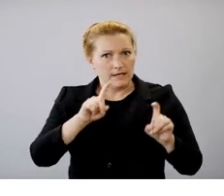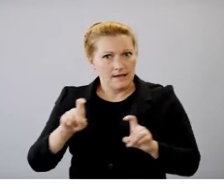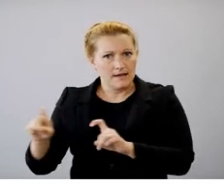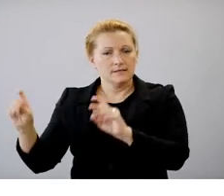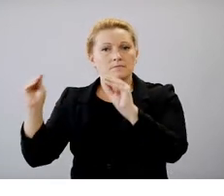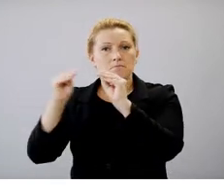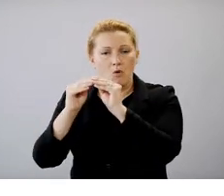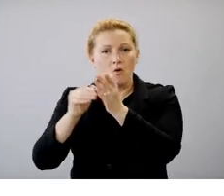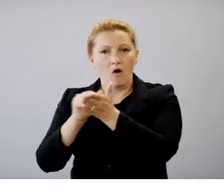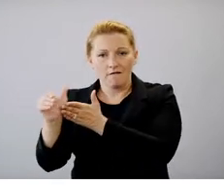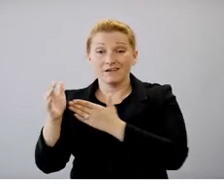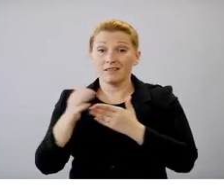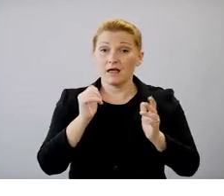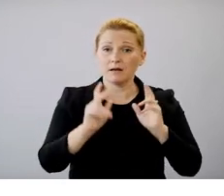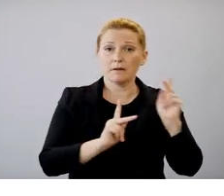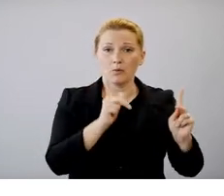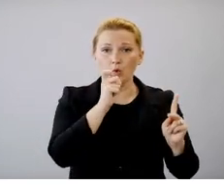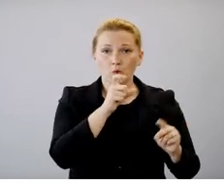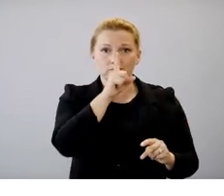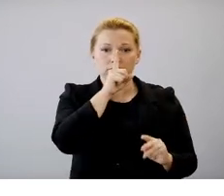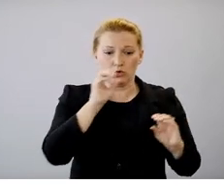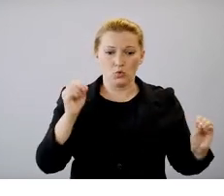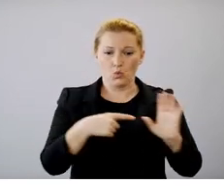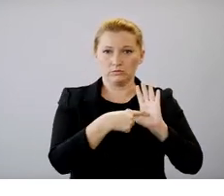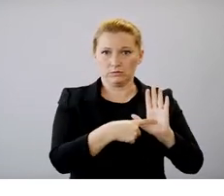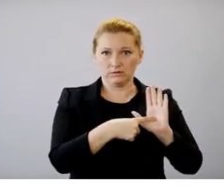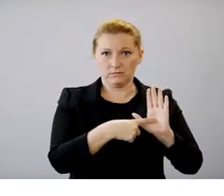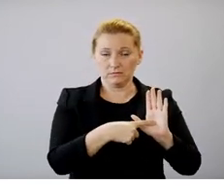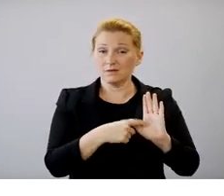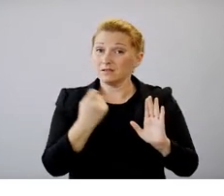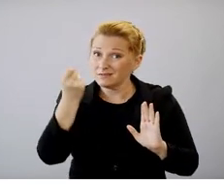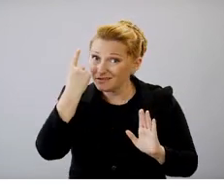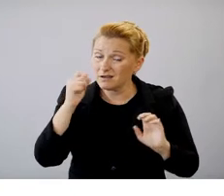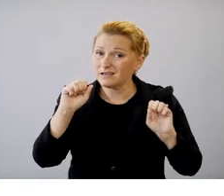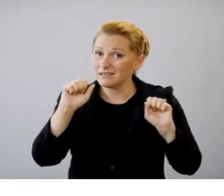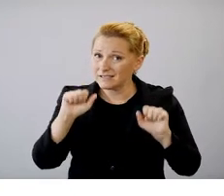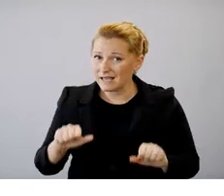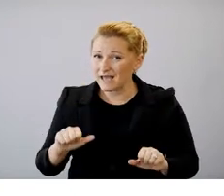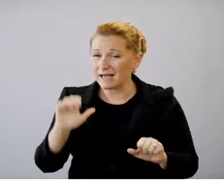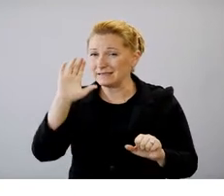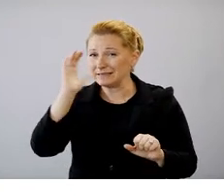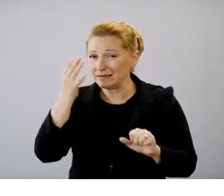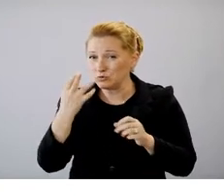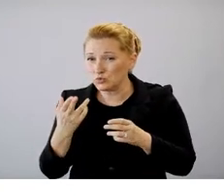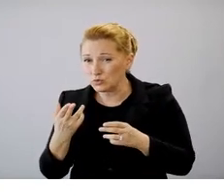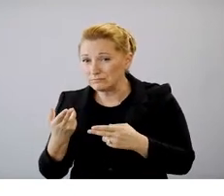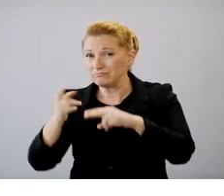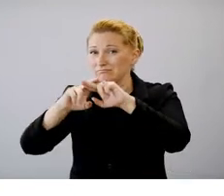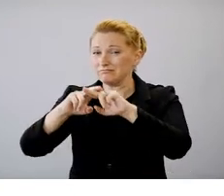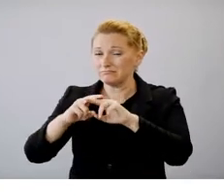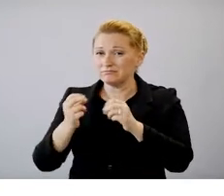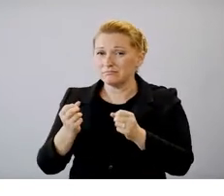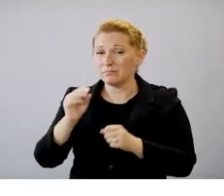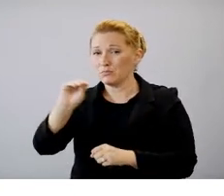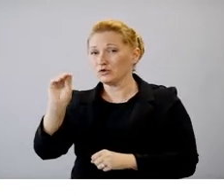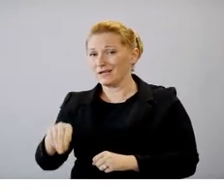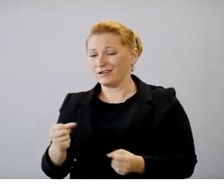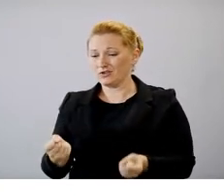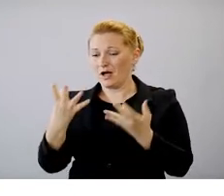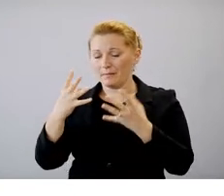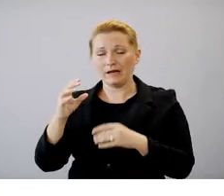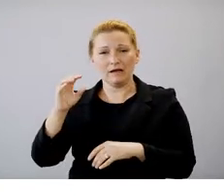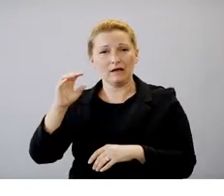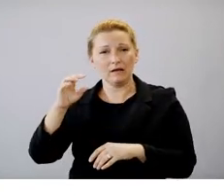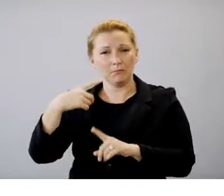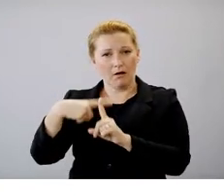asymptomatic, which can increase the percent positivity because you'll have more people with symptoms who are